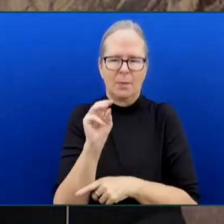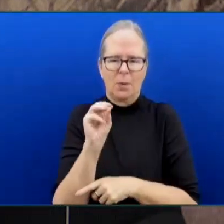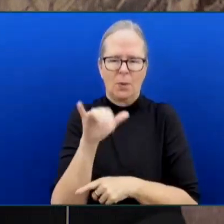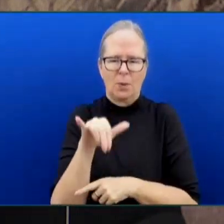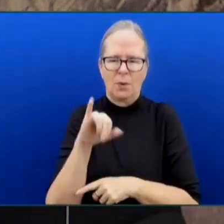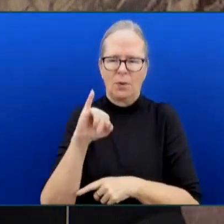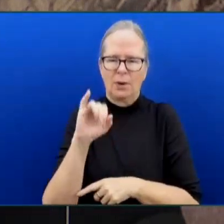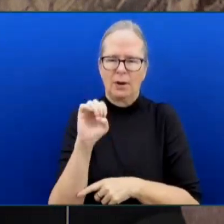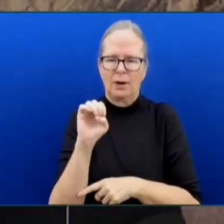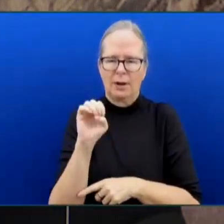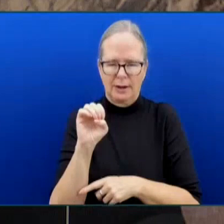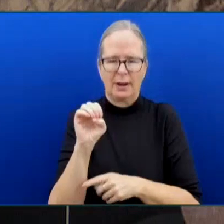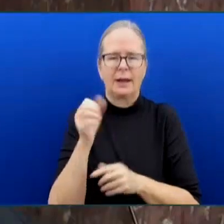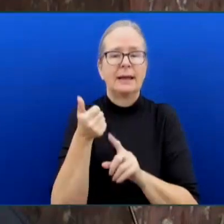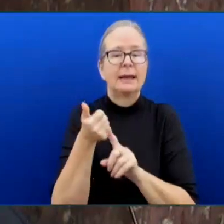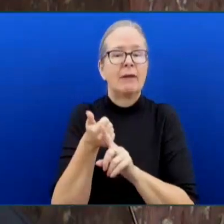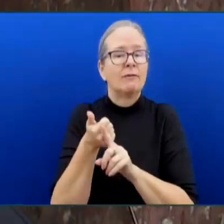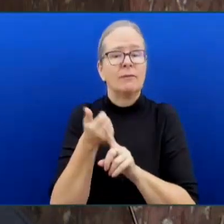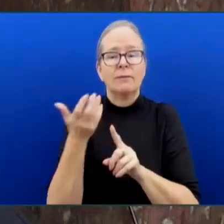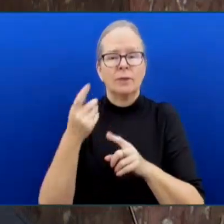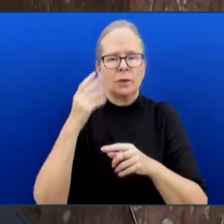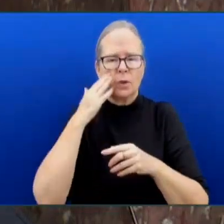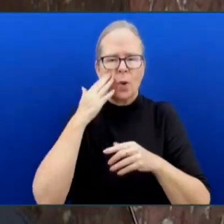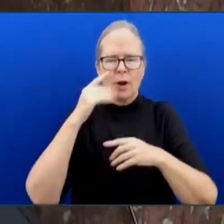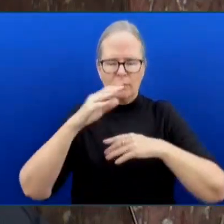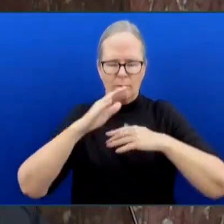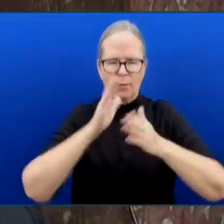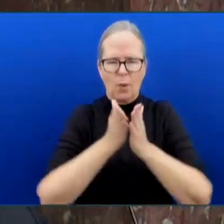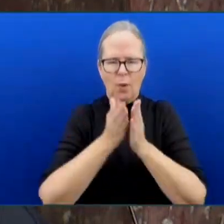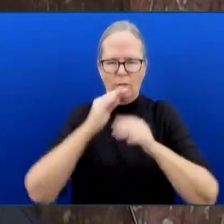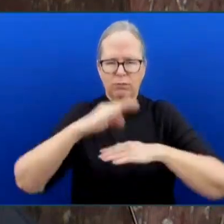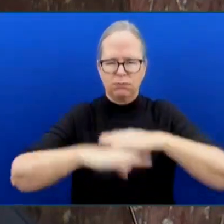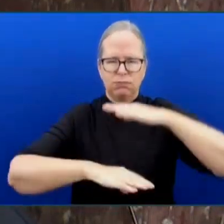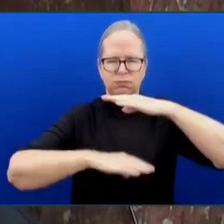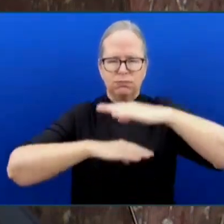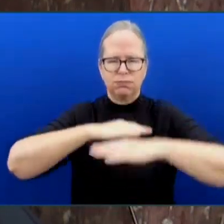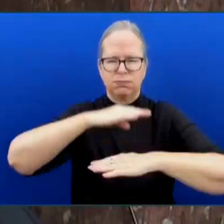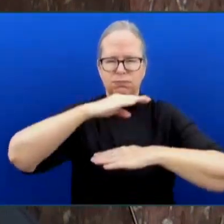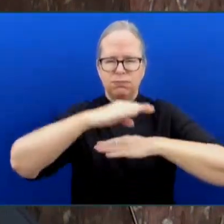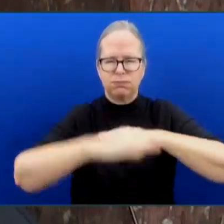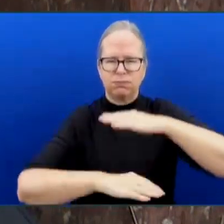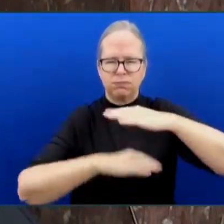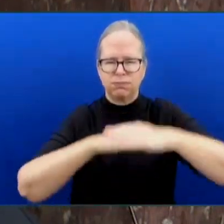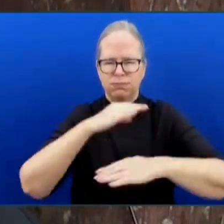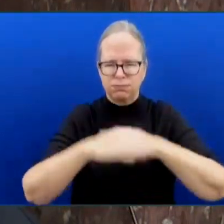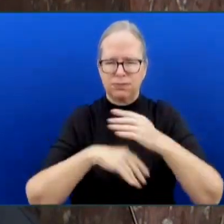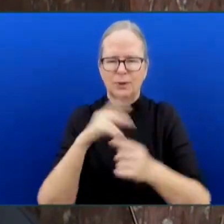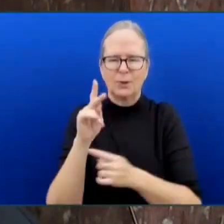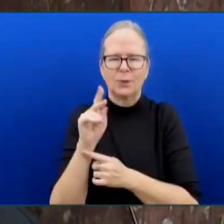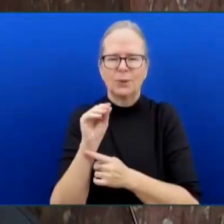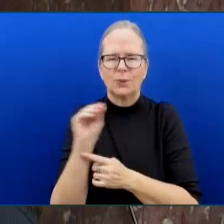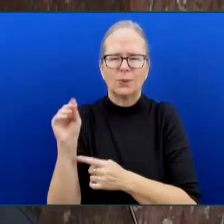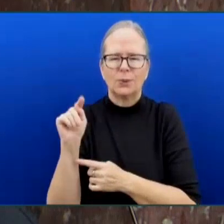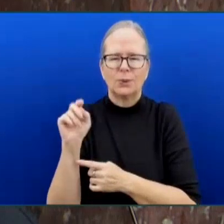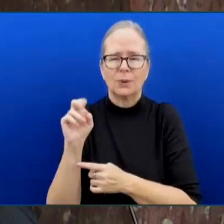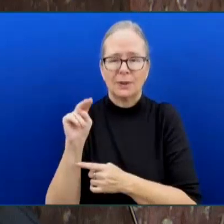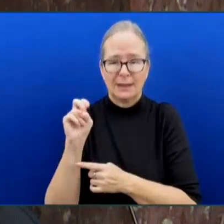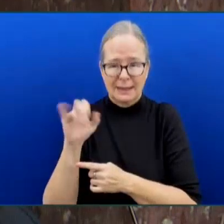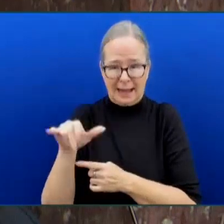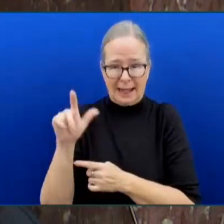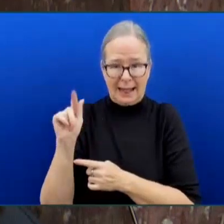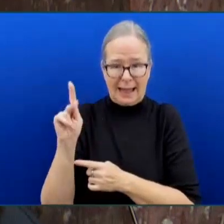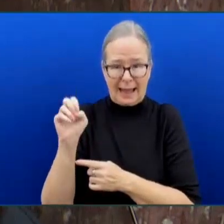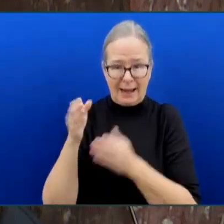across Kootenay Lake. On Sunday, I was able to attend the 125th community